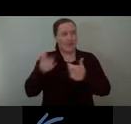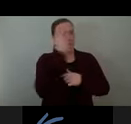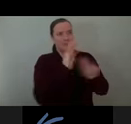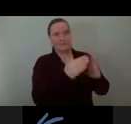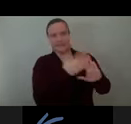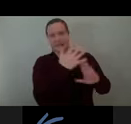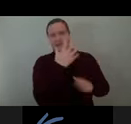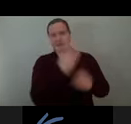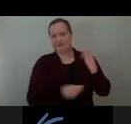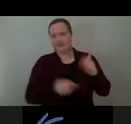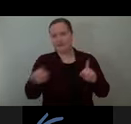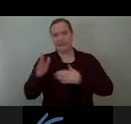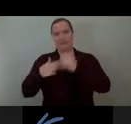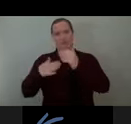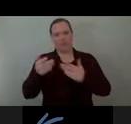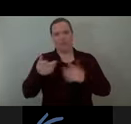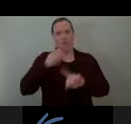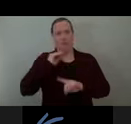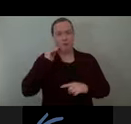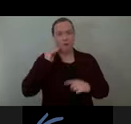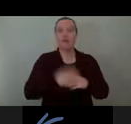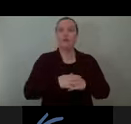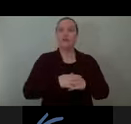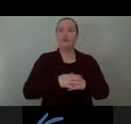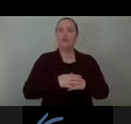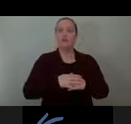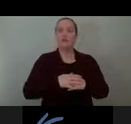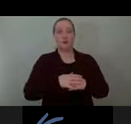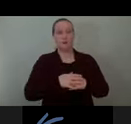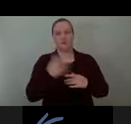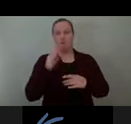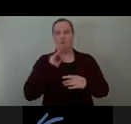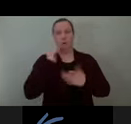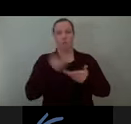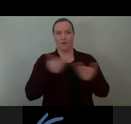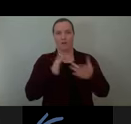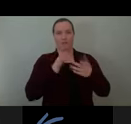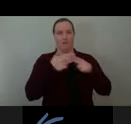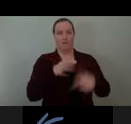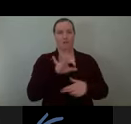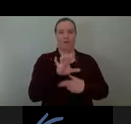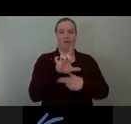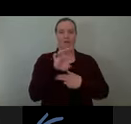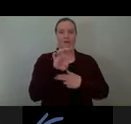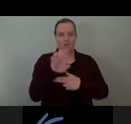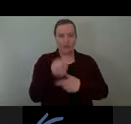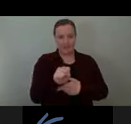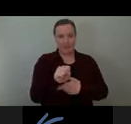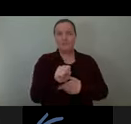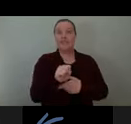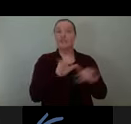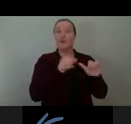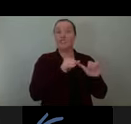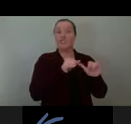domestic objects as follies in the kind of traditional architectural sense was, you know, the challenge of